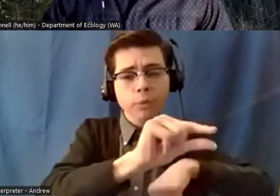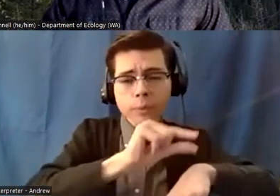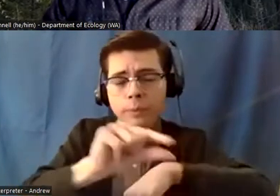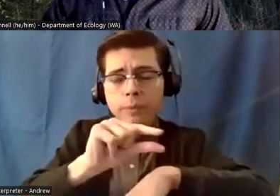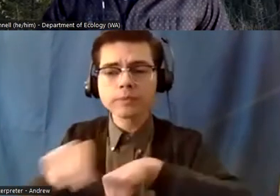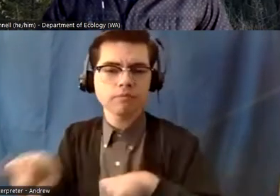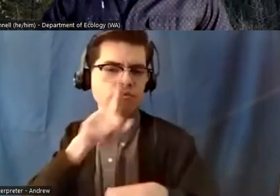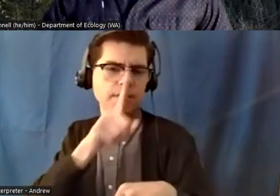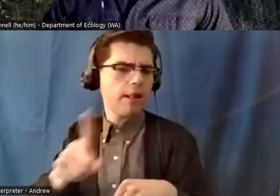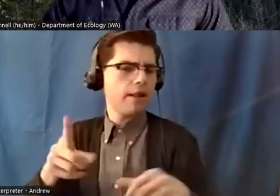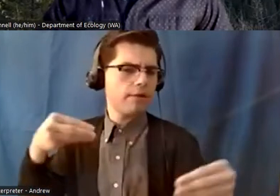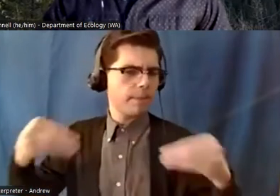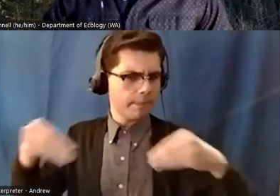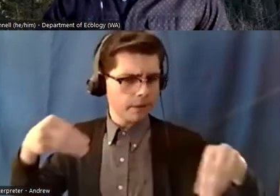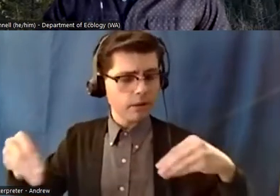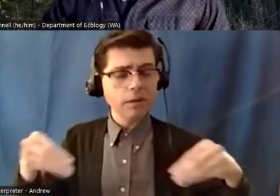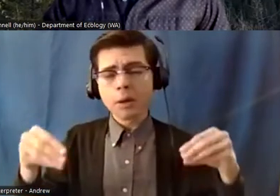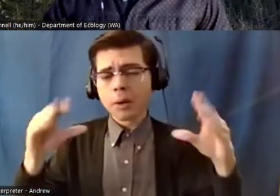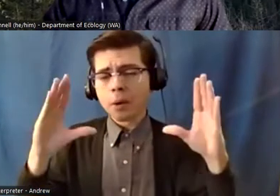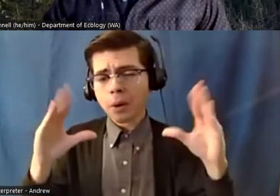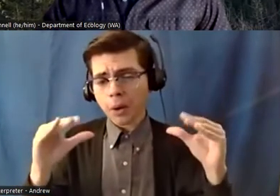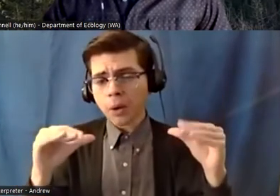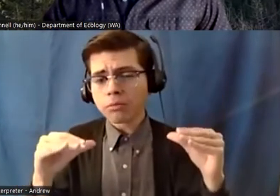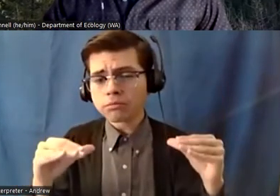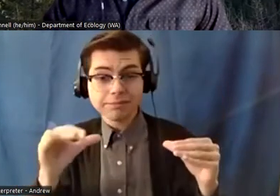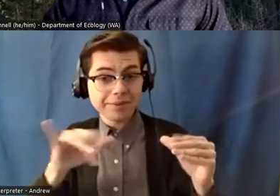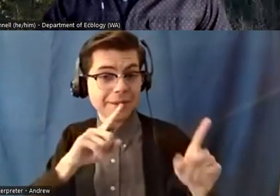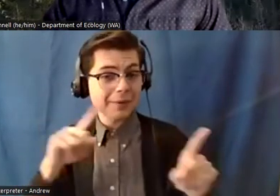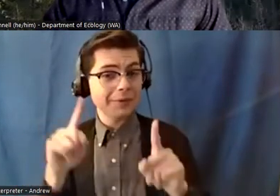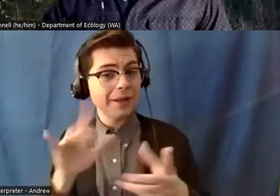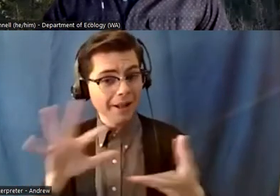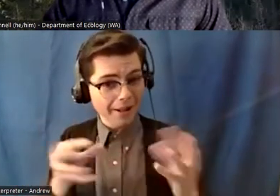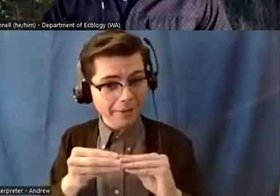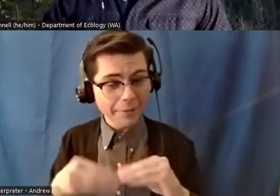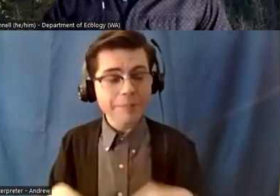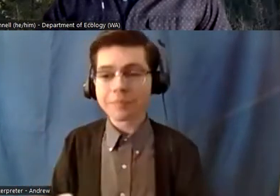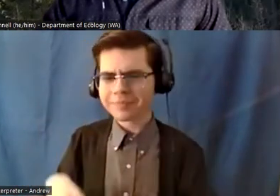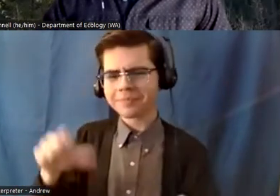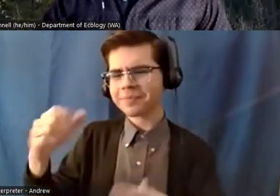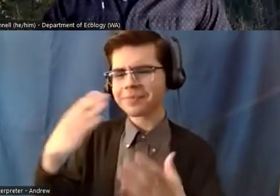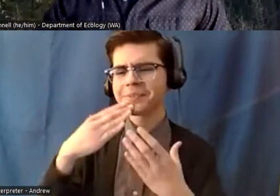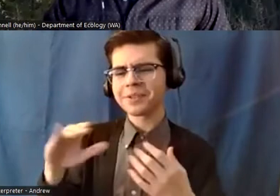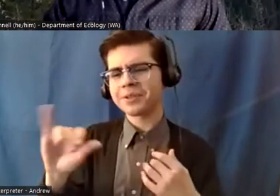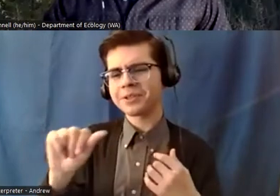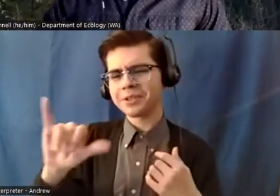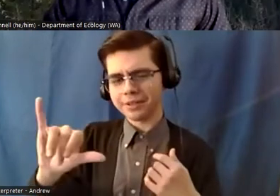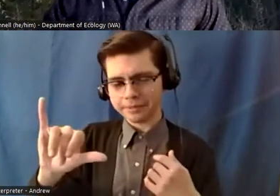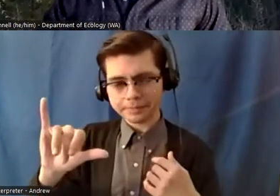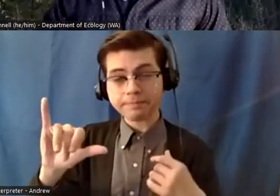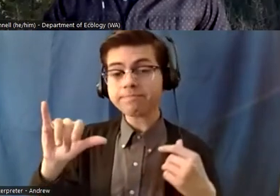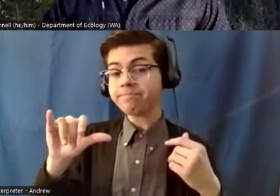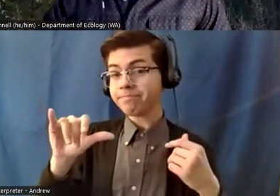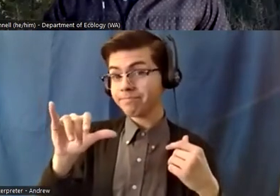i hope that answered the questions yeah thank you so much jay and uh now a question